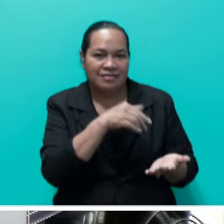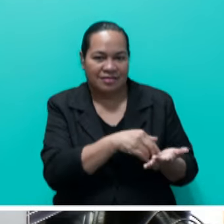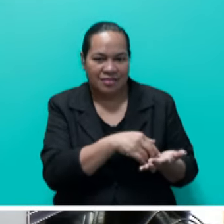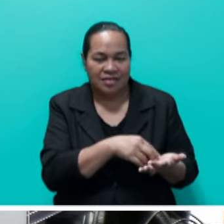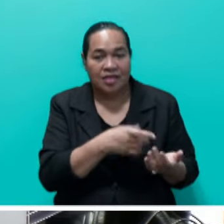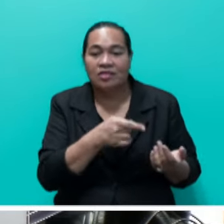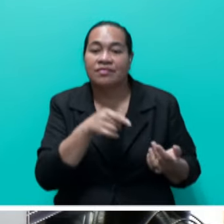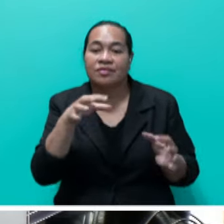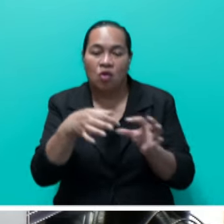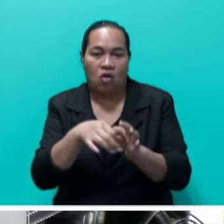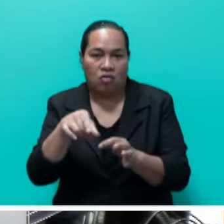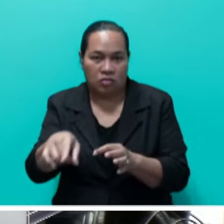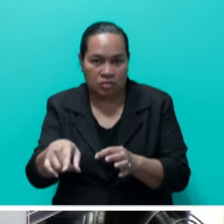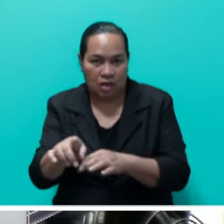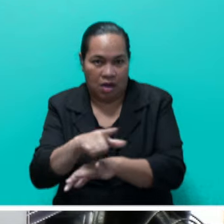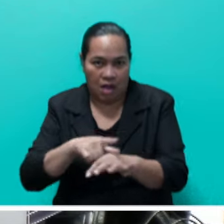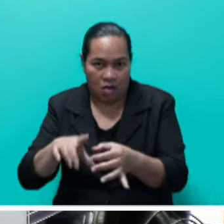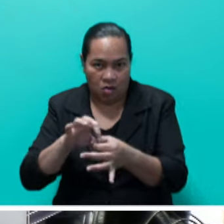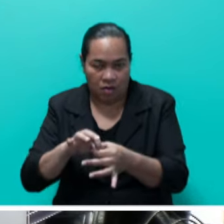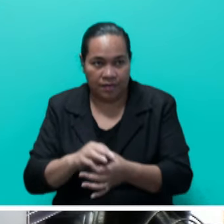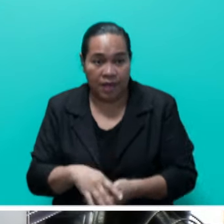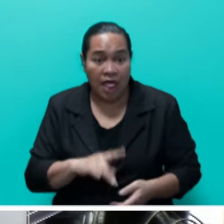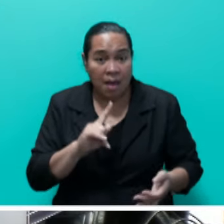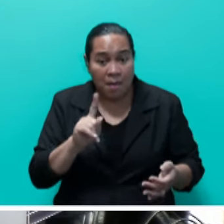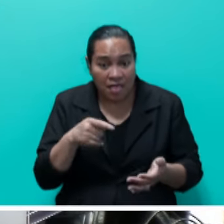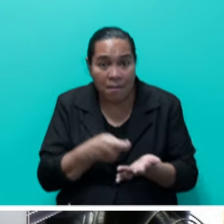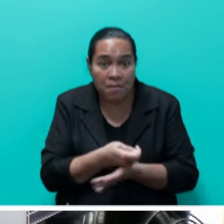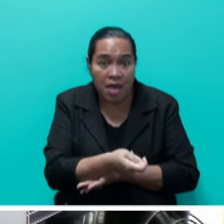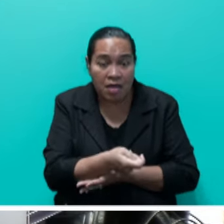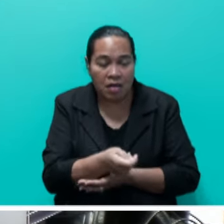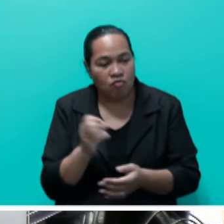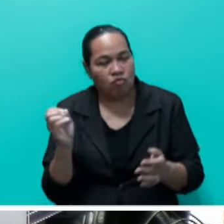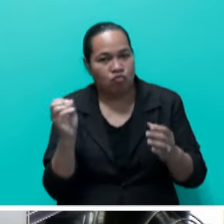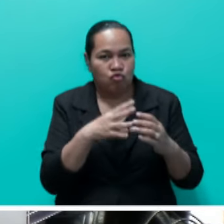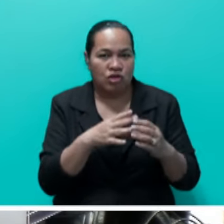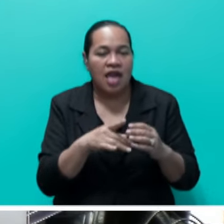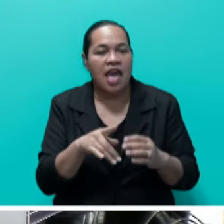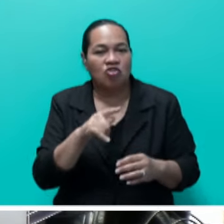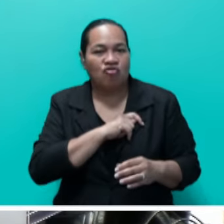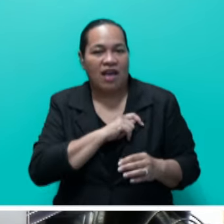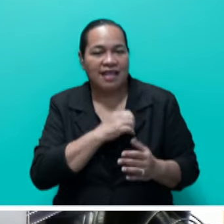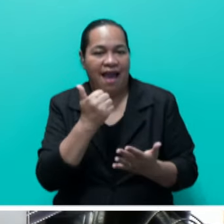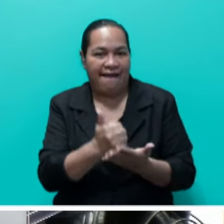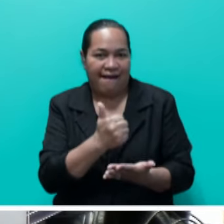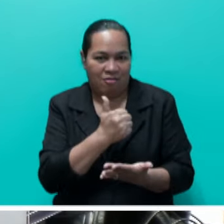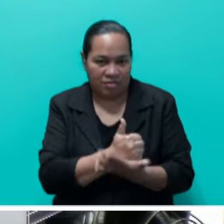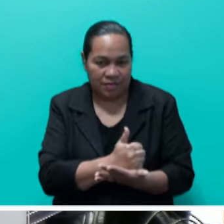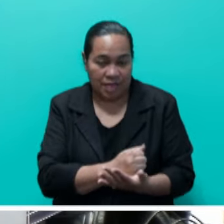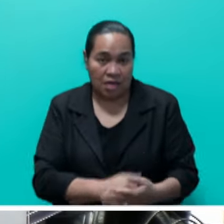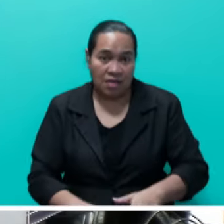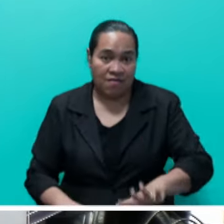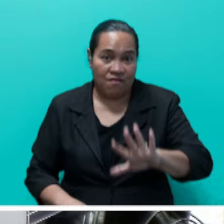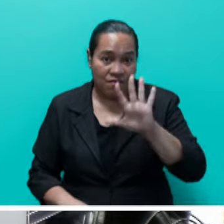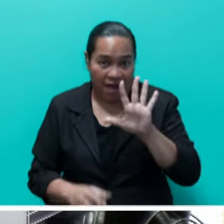custodians. That payment is made into a trust account once that step is completed. Step number five,